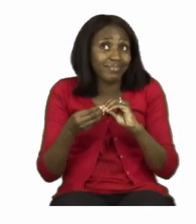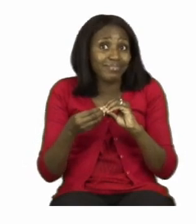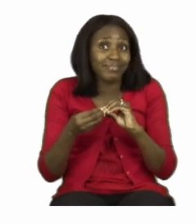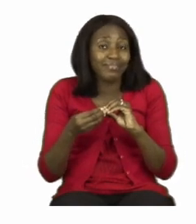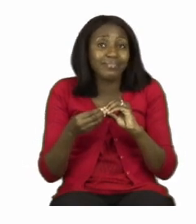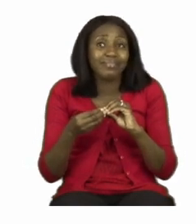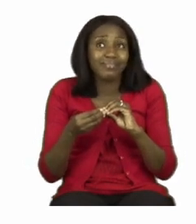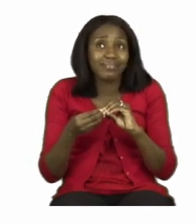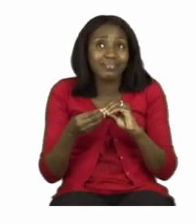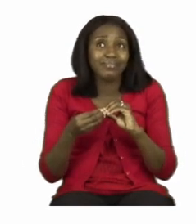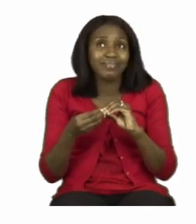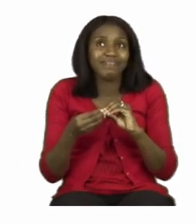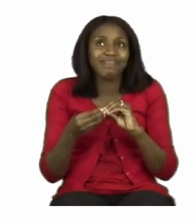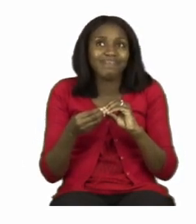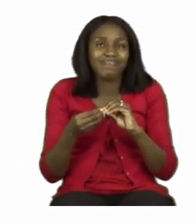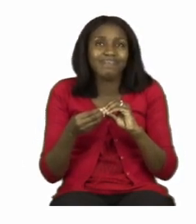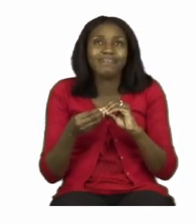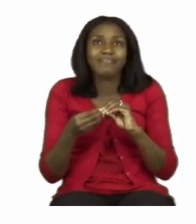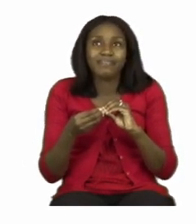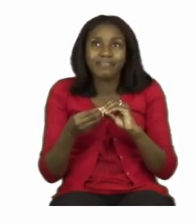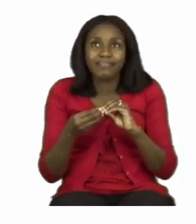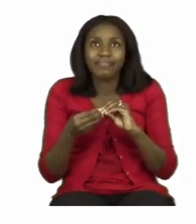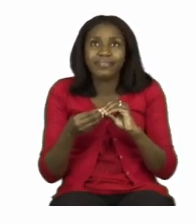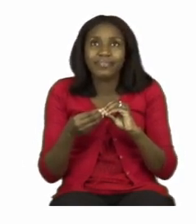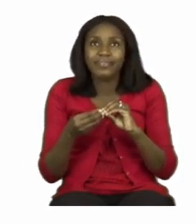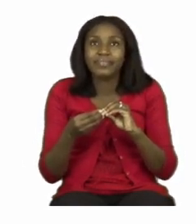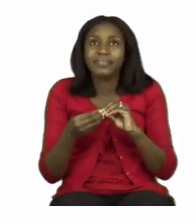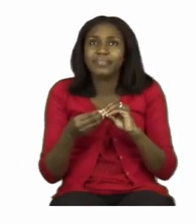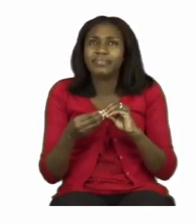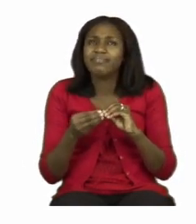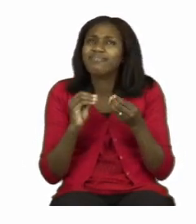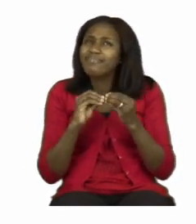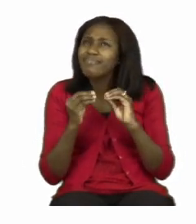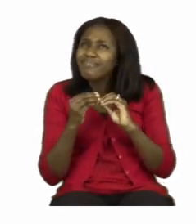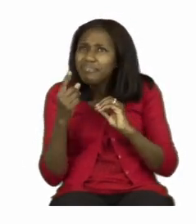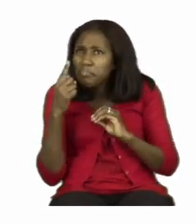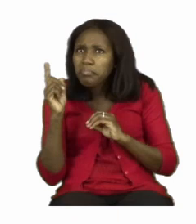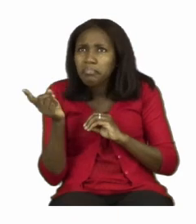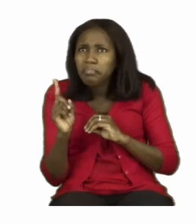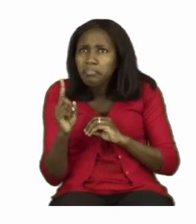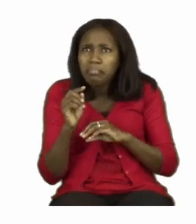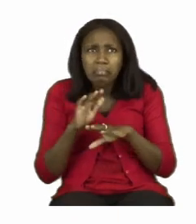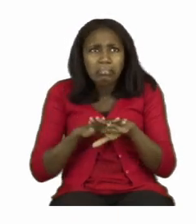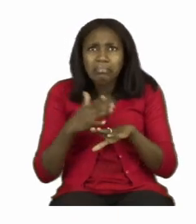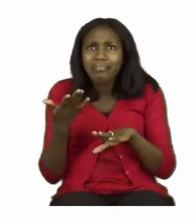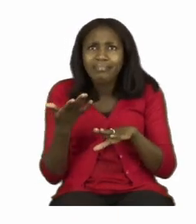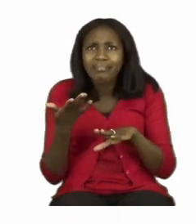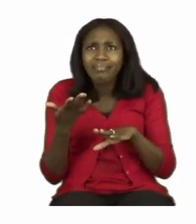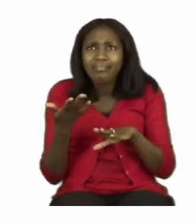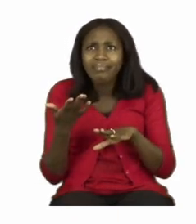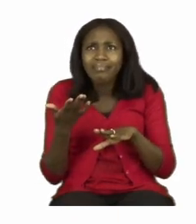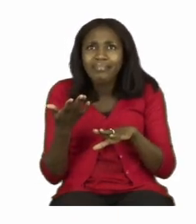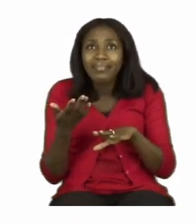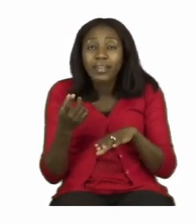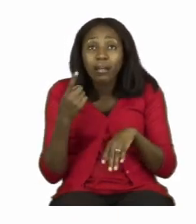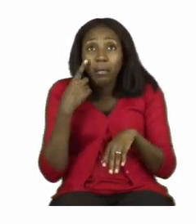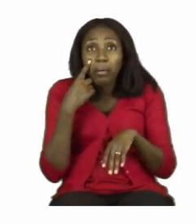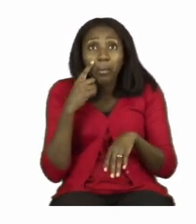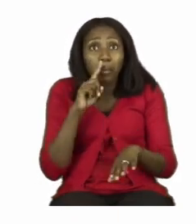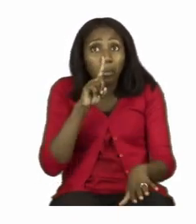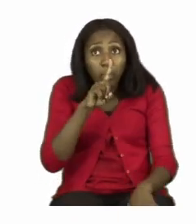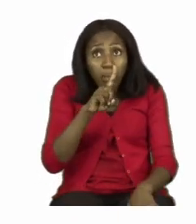is for numbers. Now, which numbers can you see? Let's see. I can see